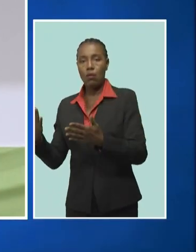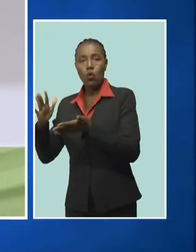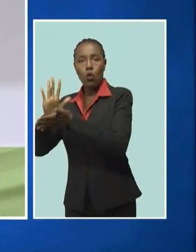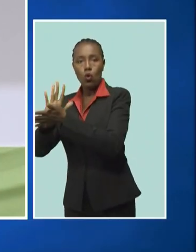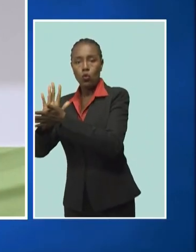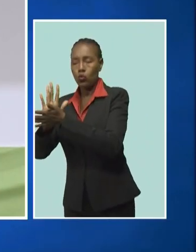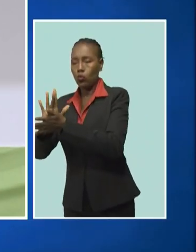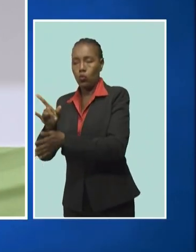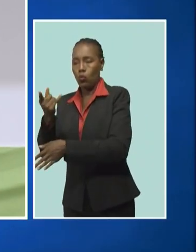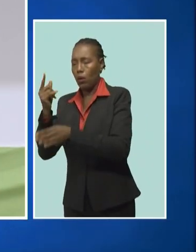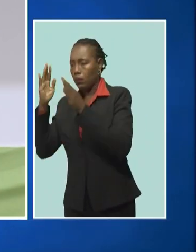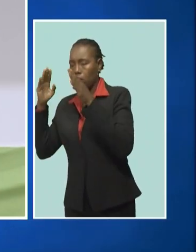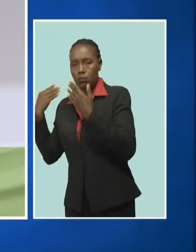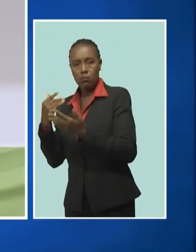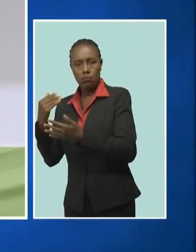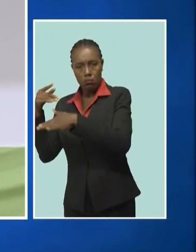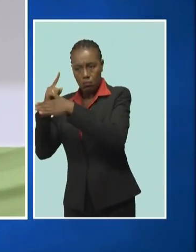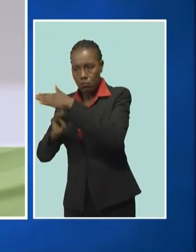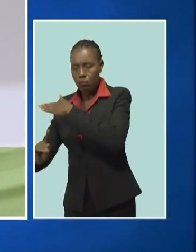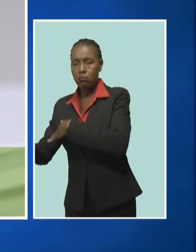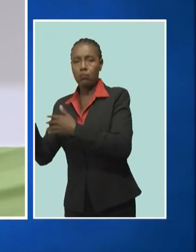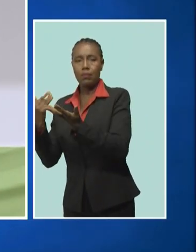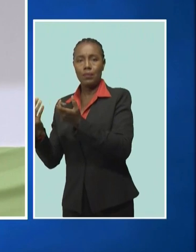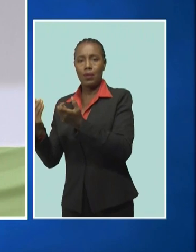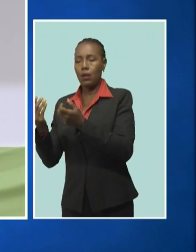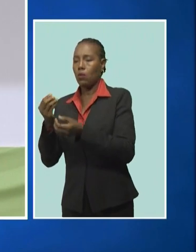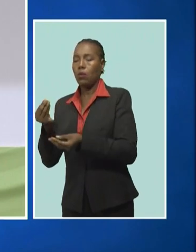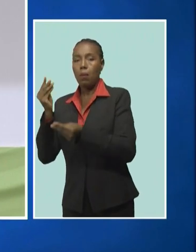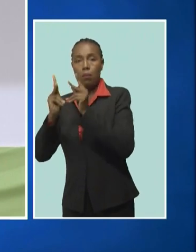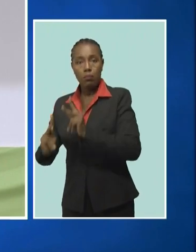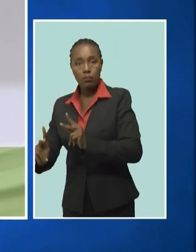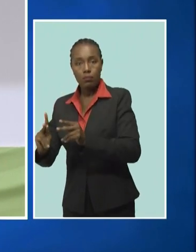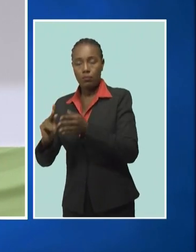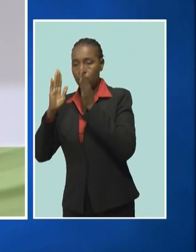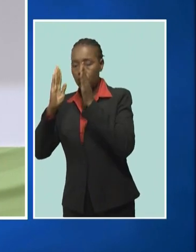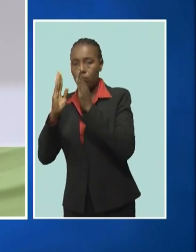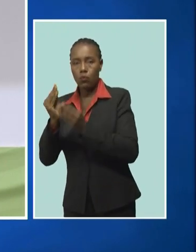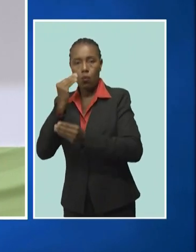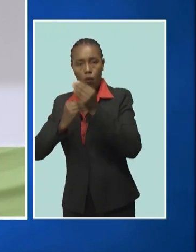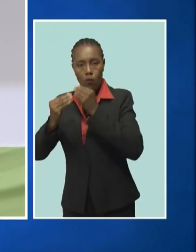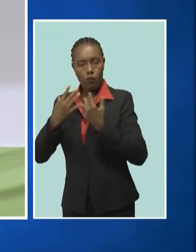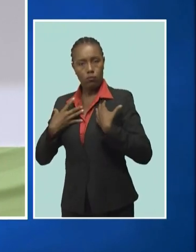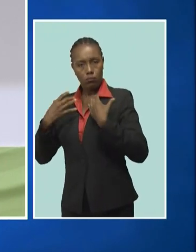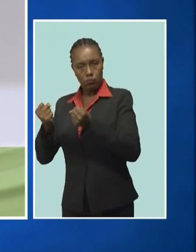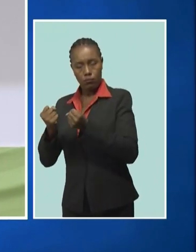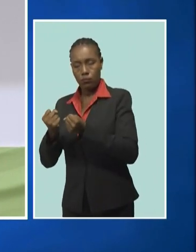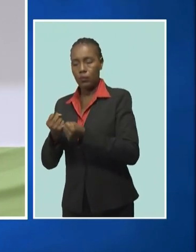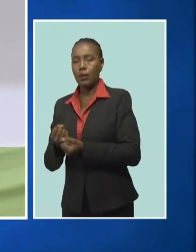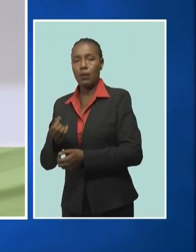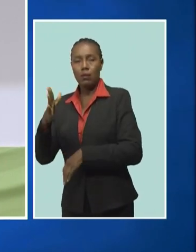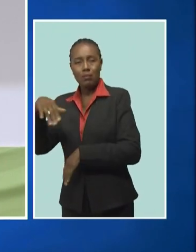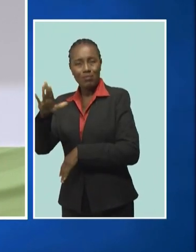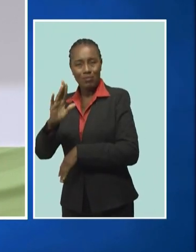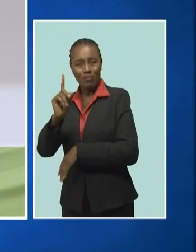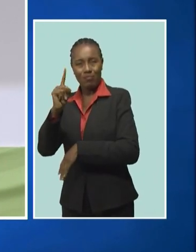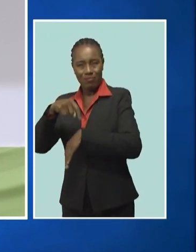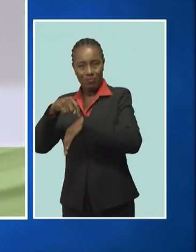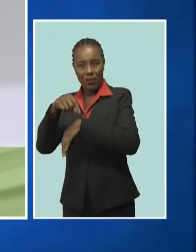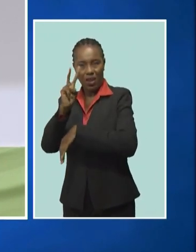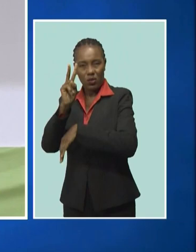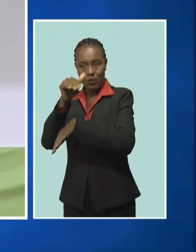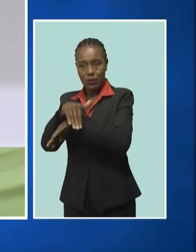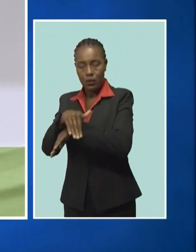with a nutritionist, and at minutes, at two o'clock, around two o'clock, we saw a